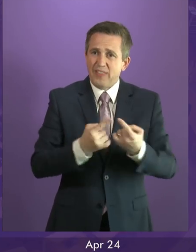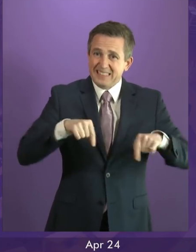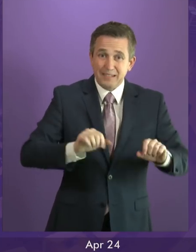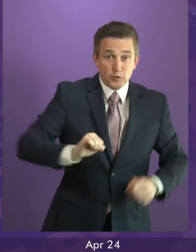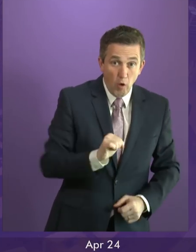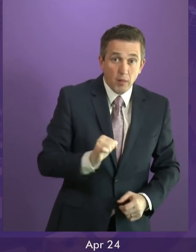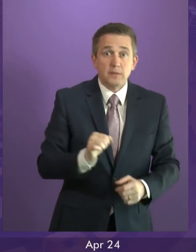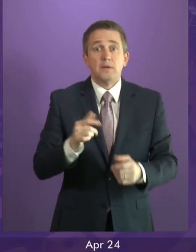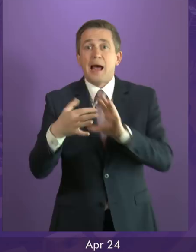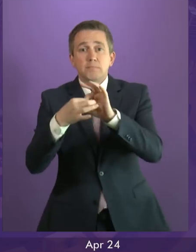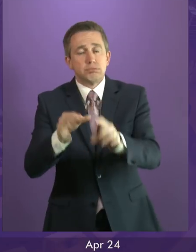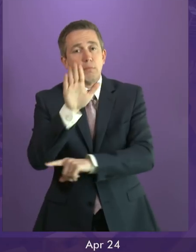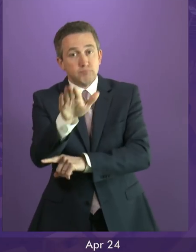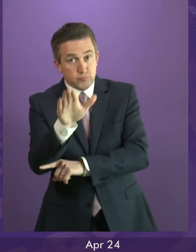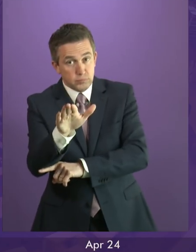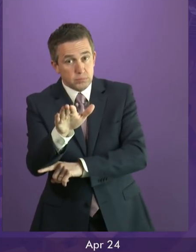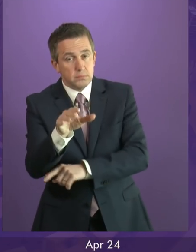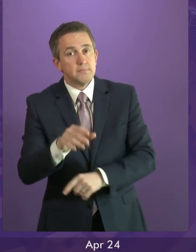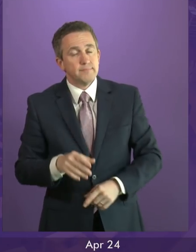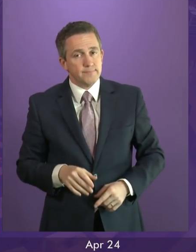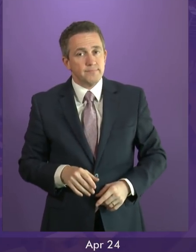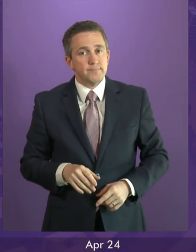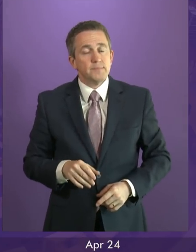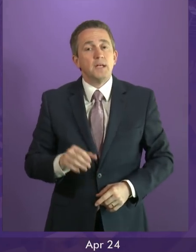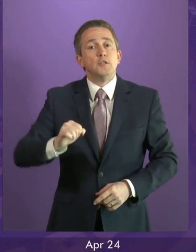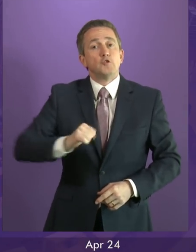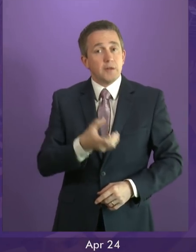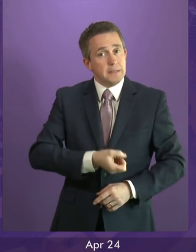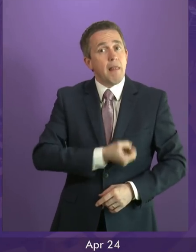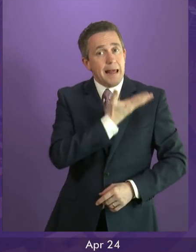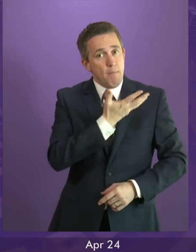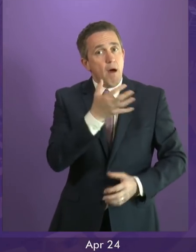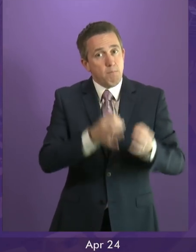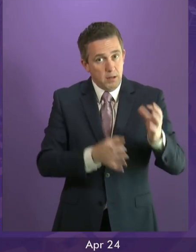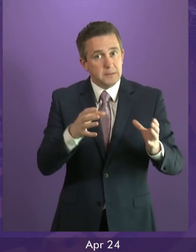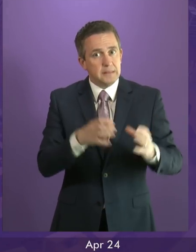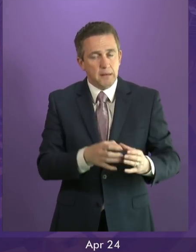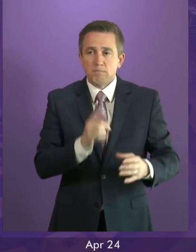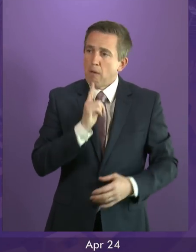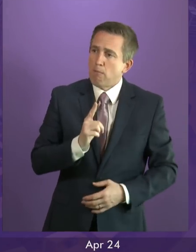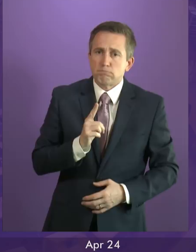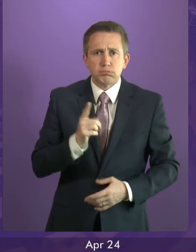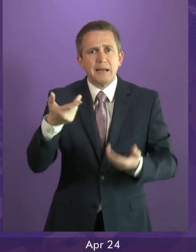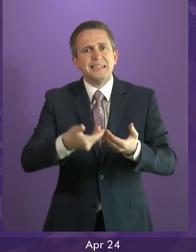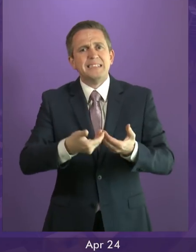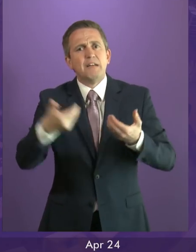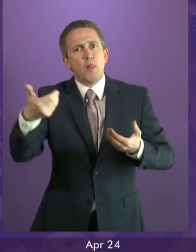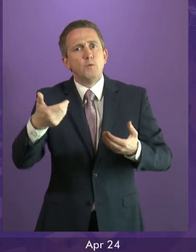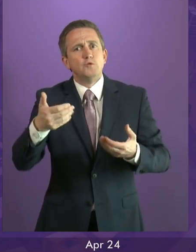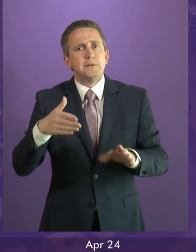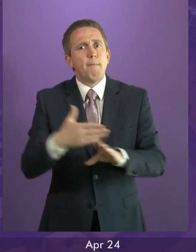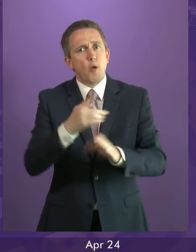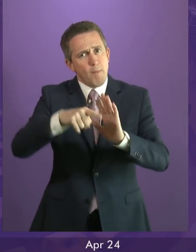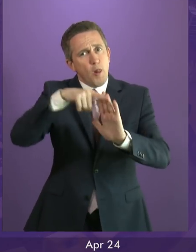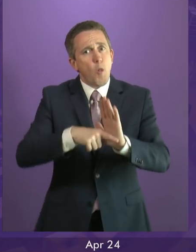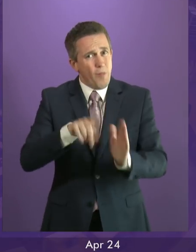I welcome, for example, the recent signals from the Scottish Labour Party that they now support the devolution of employment law.